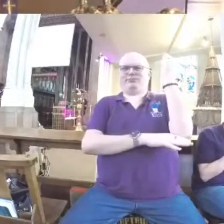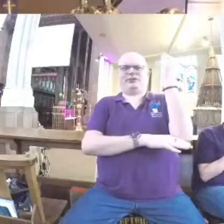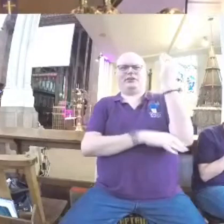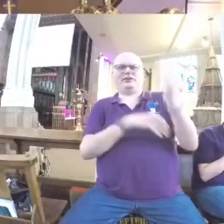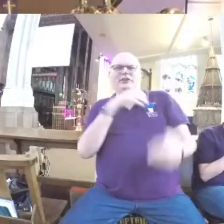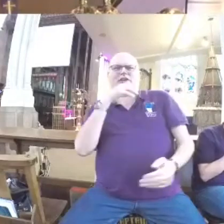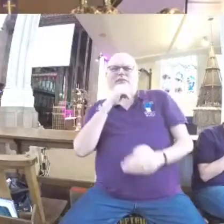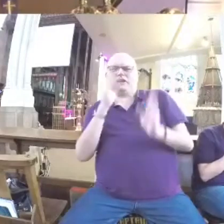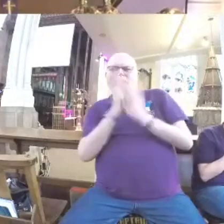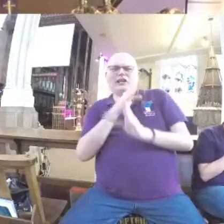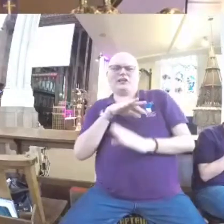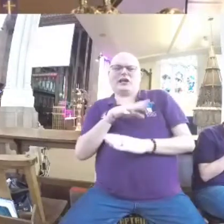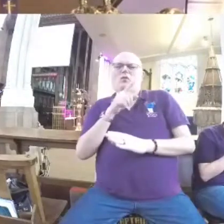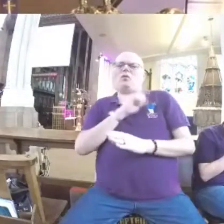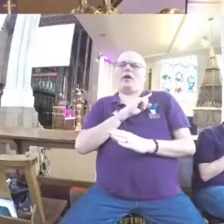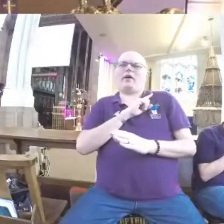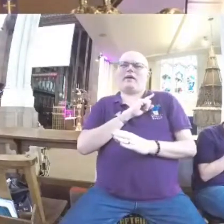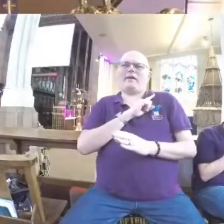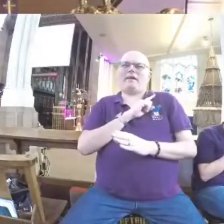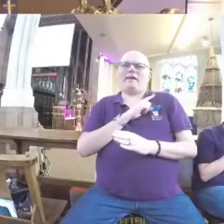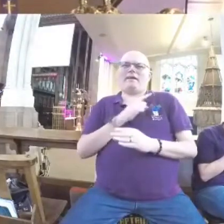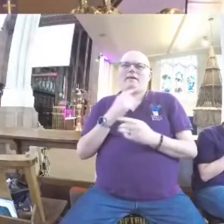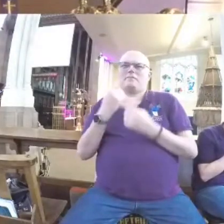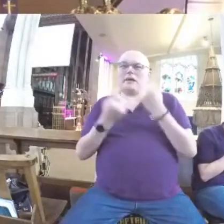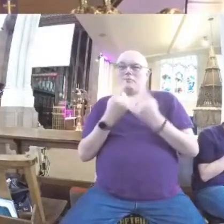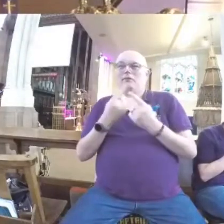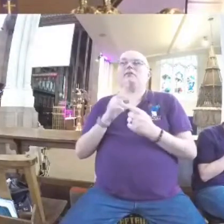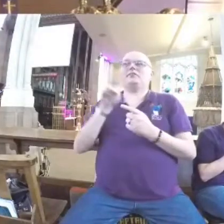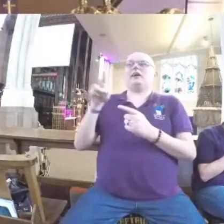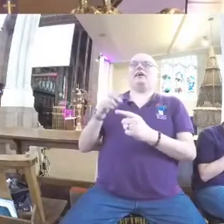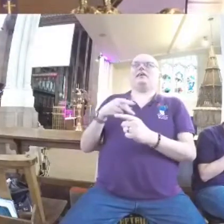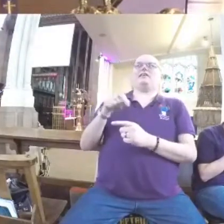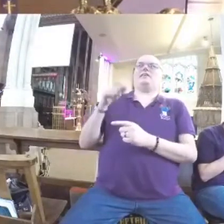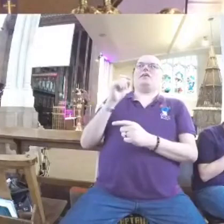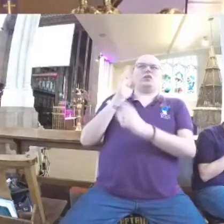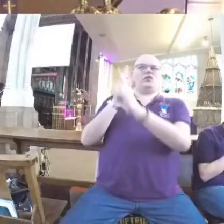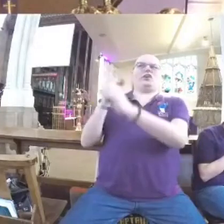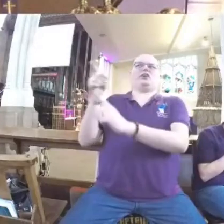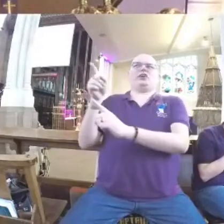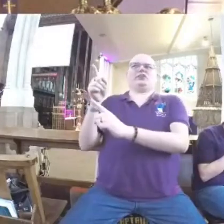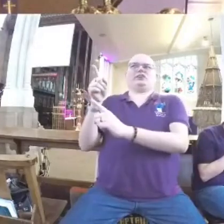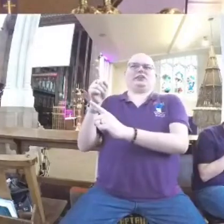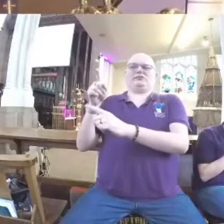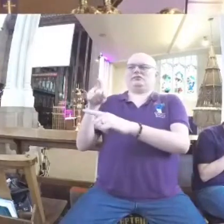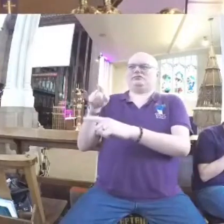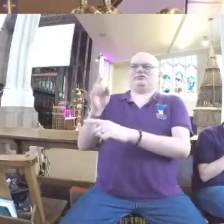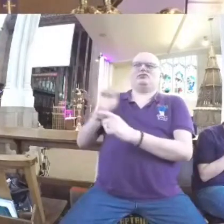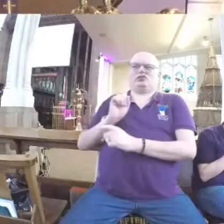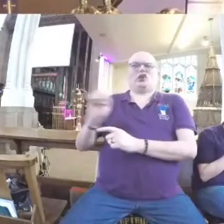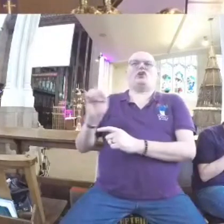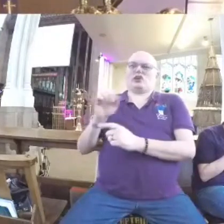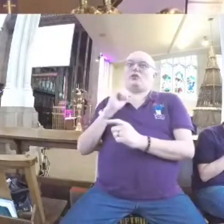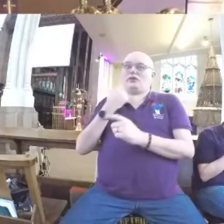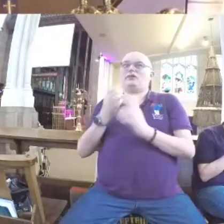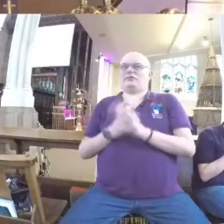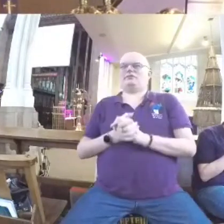people would be accustomed to seeing strangers come and go at all hours of the night. So as